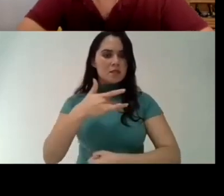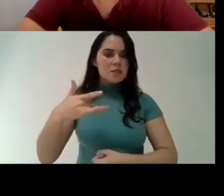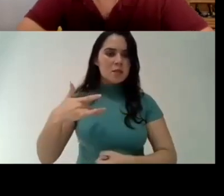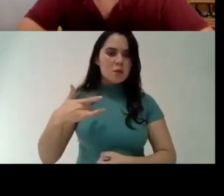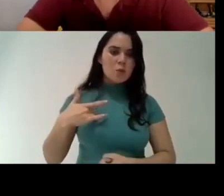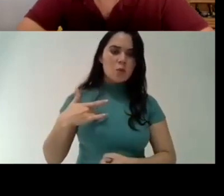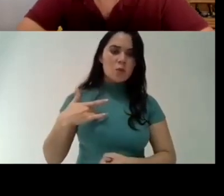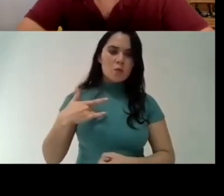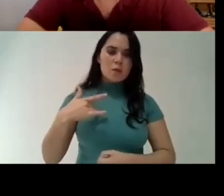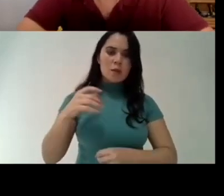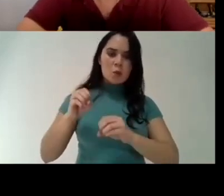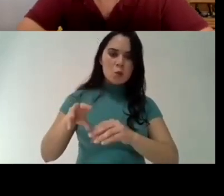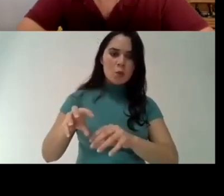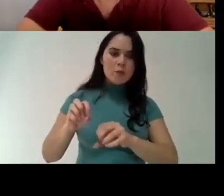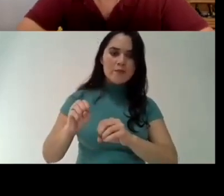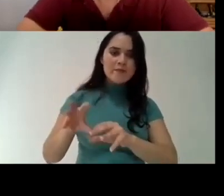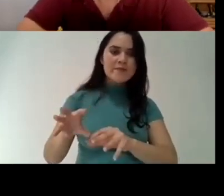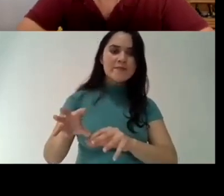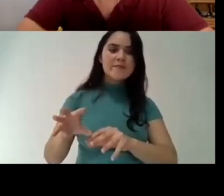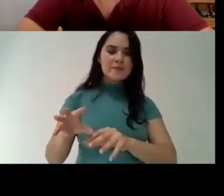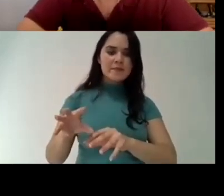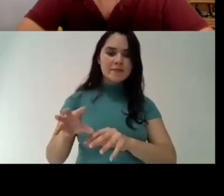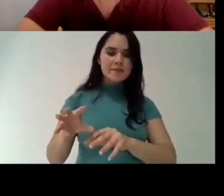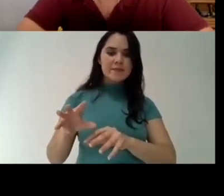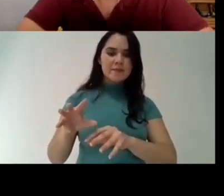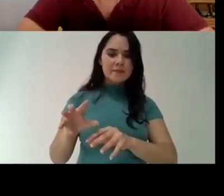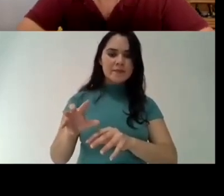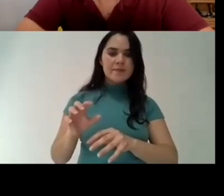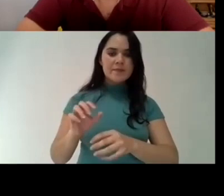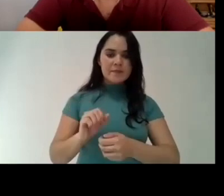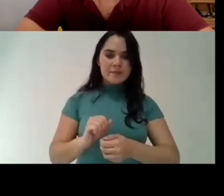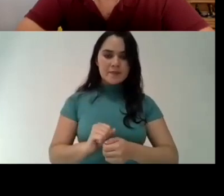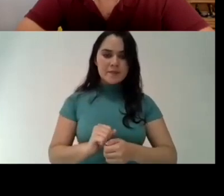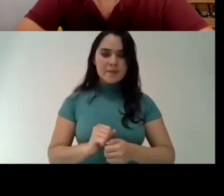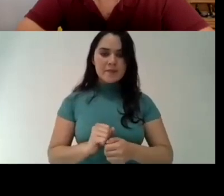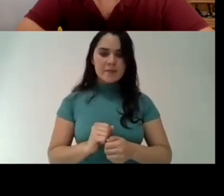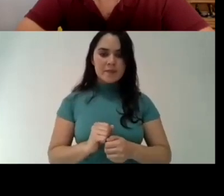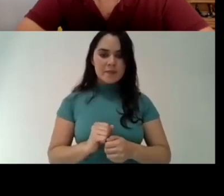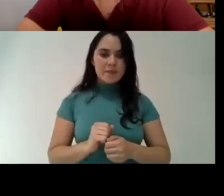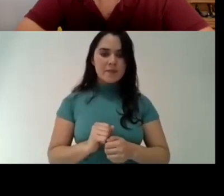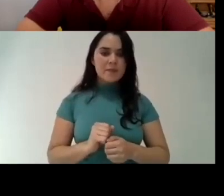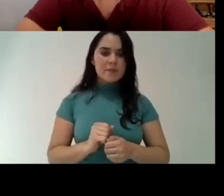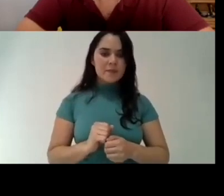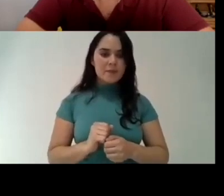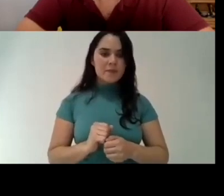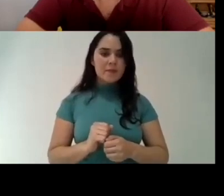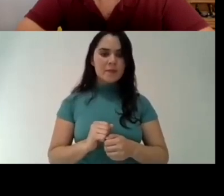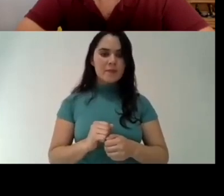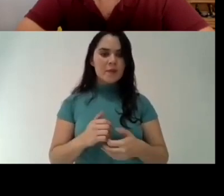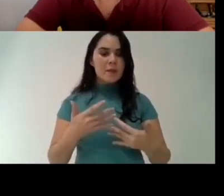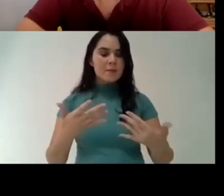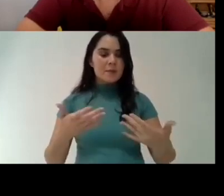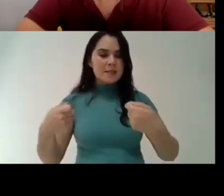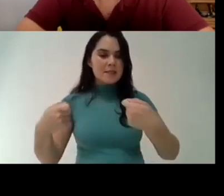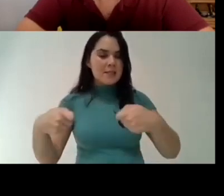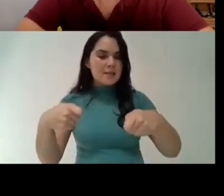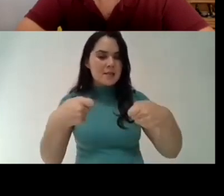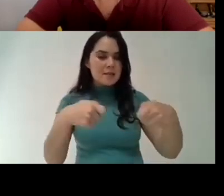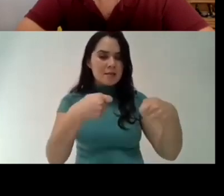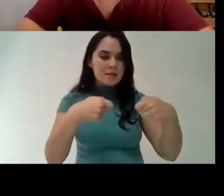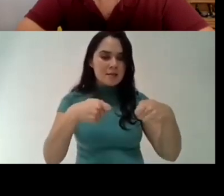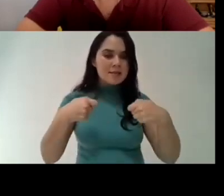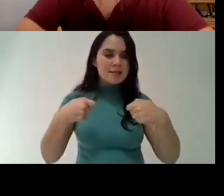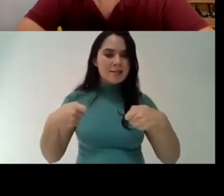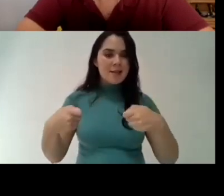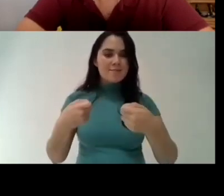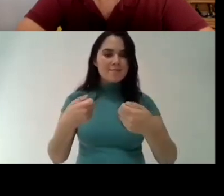our uh uh uh uh and what we have nowadays is the federal government trying to compete